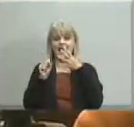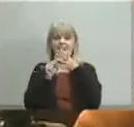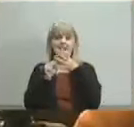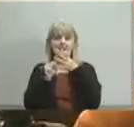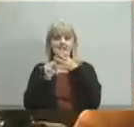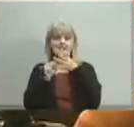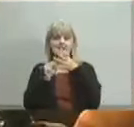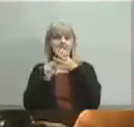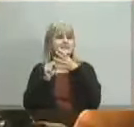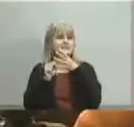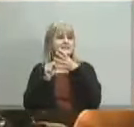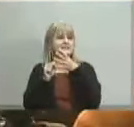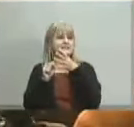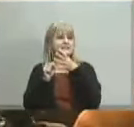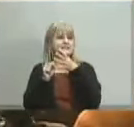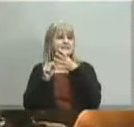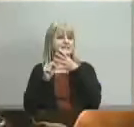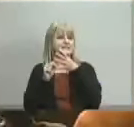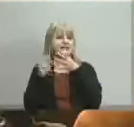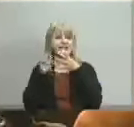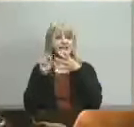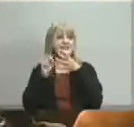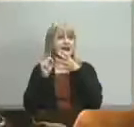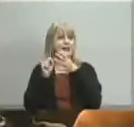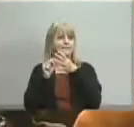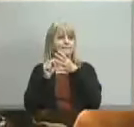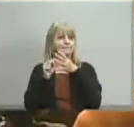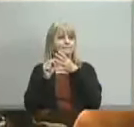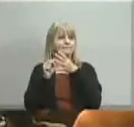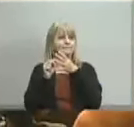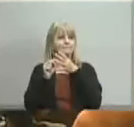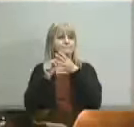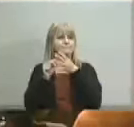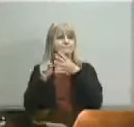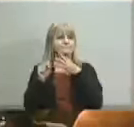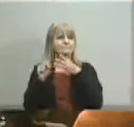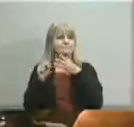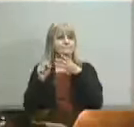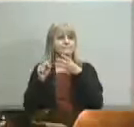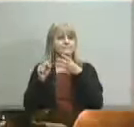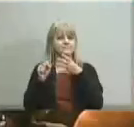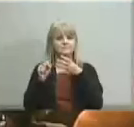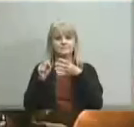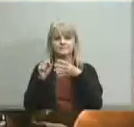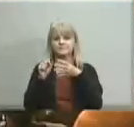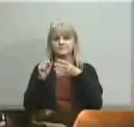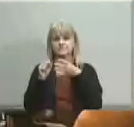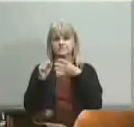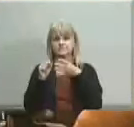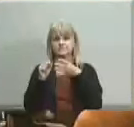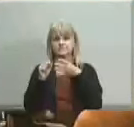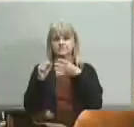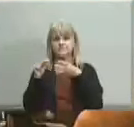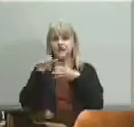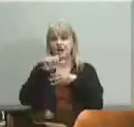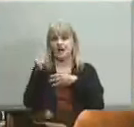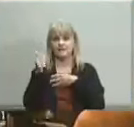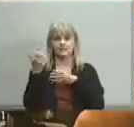and f as in frank yes s as in susan okay um any others